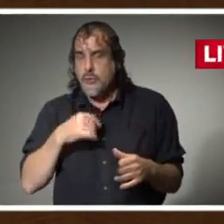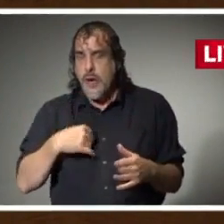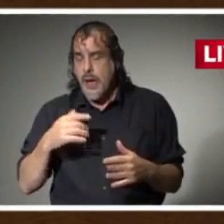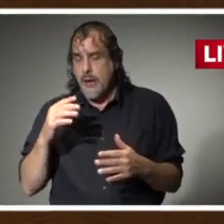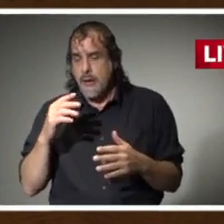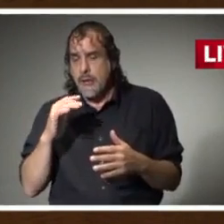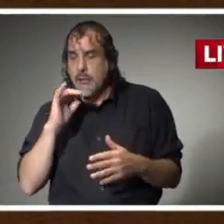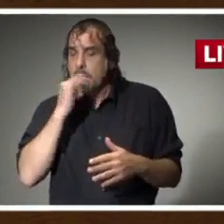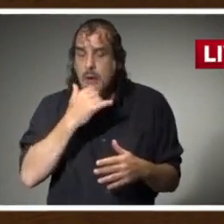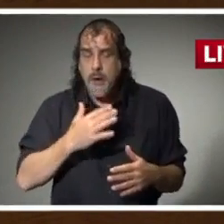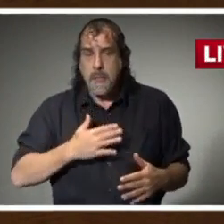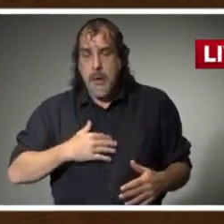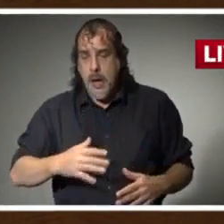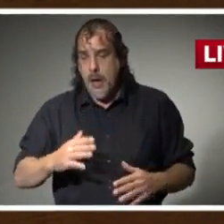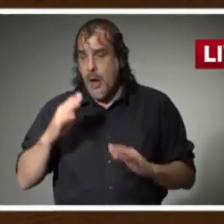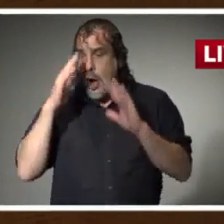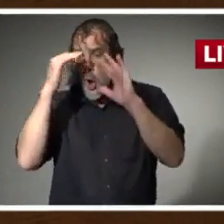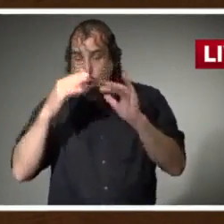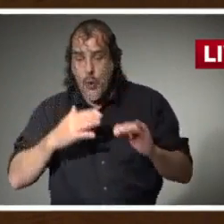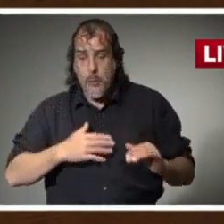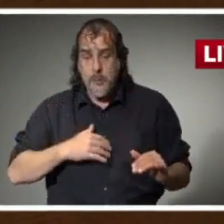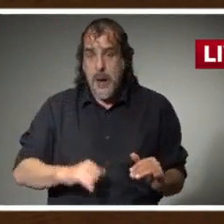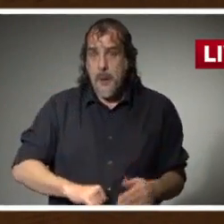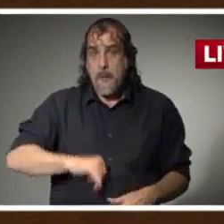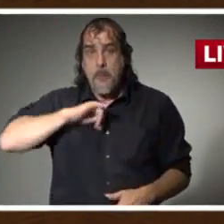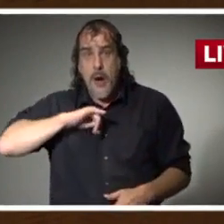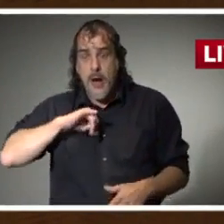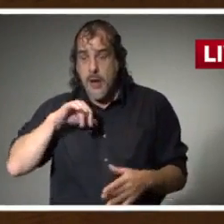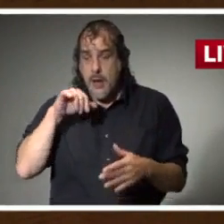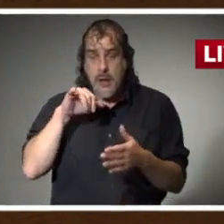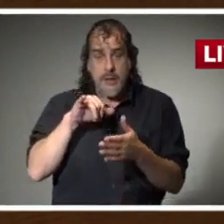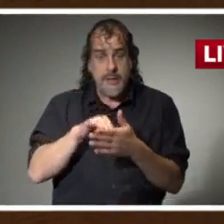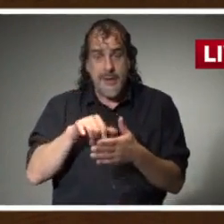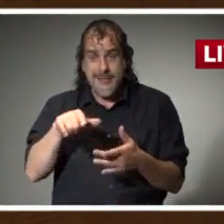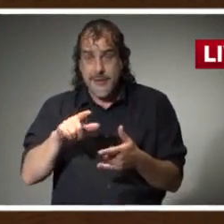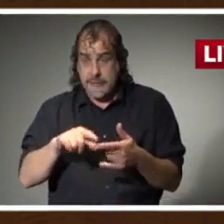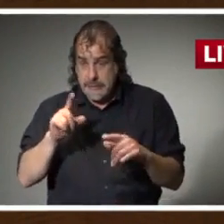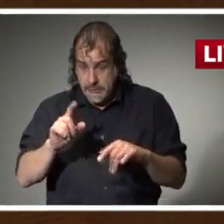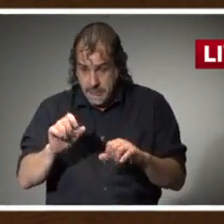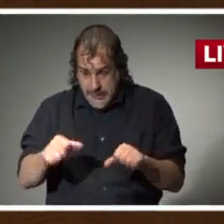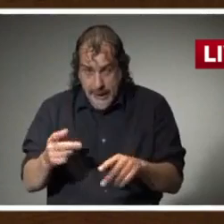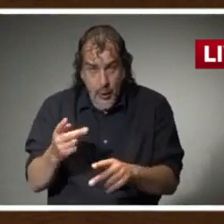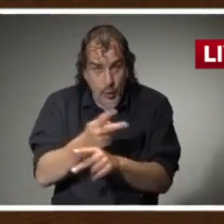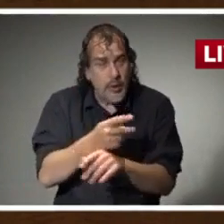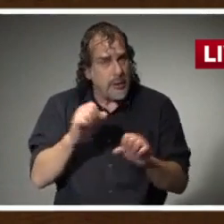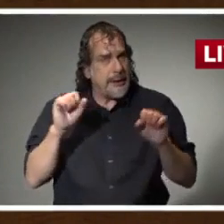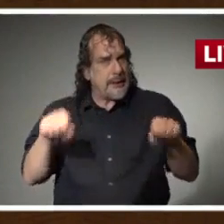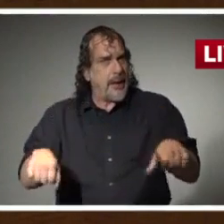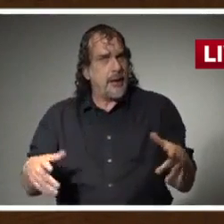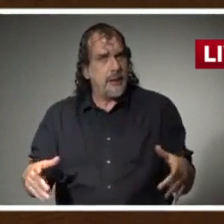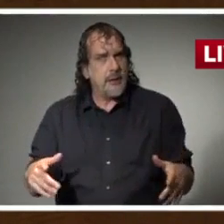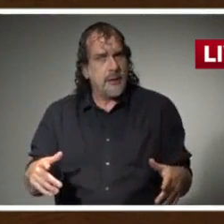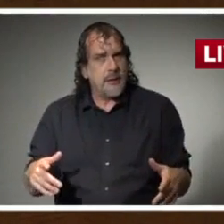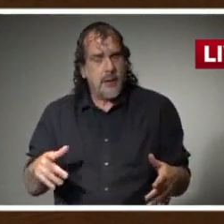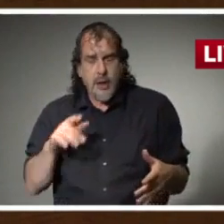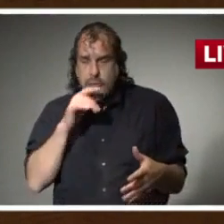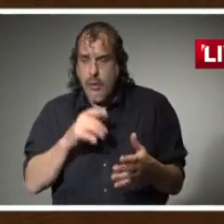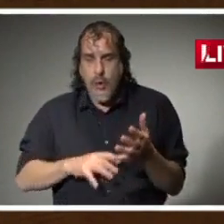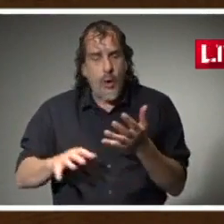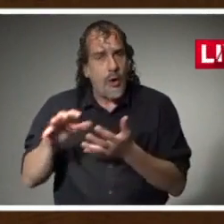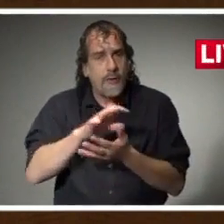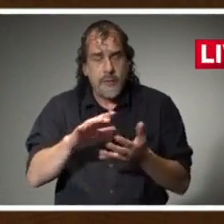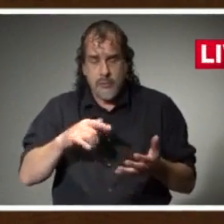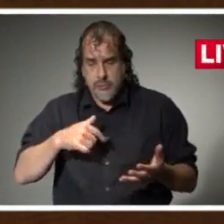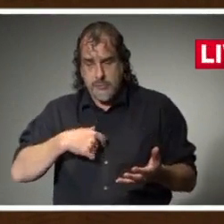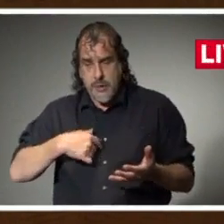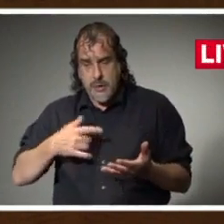in the people of Mississippi for a belief that this cannot get worse. Do not confuse my belief that our strategy